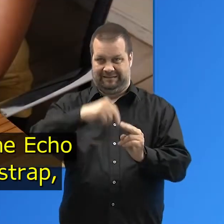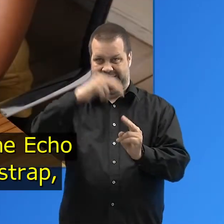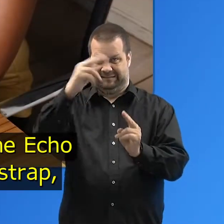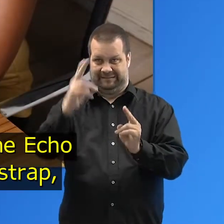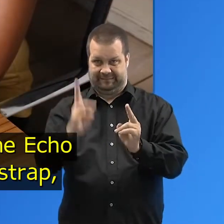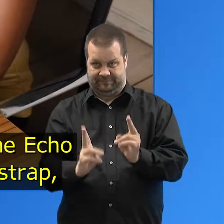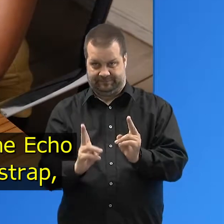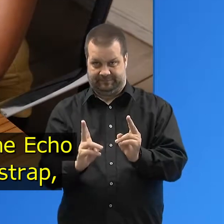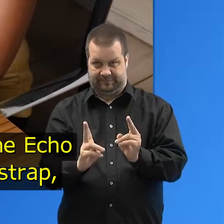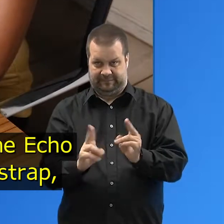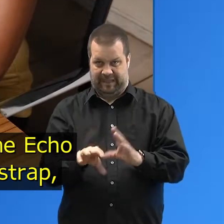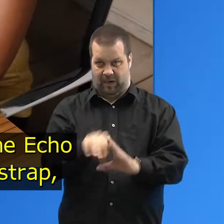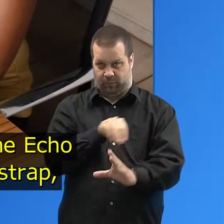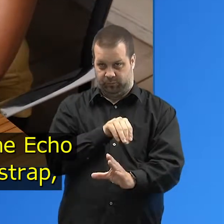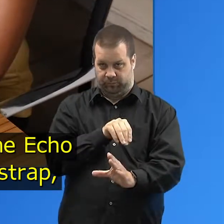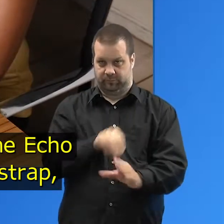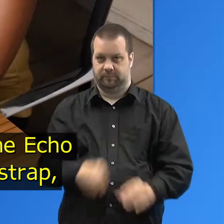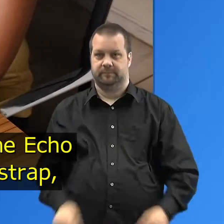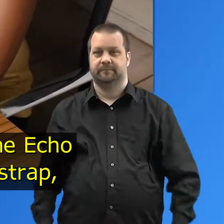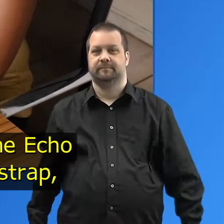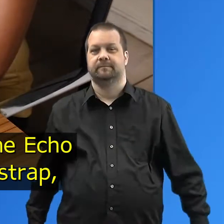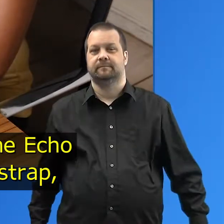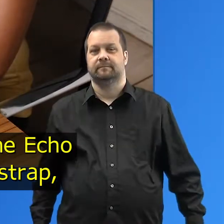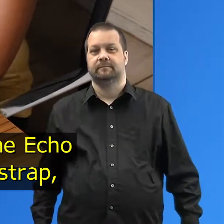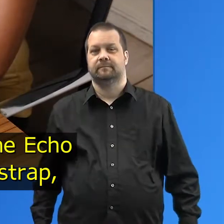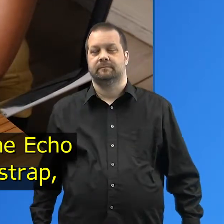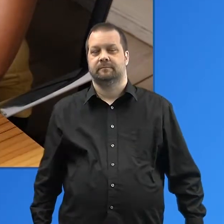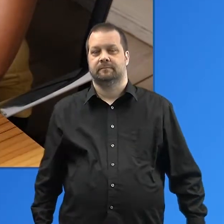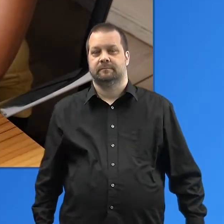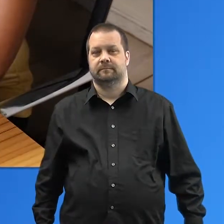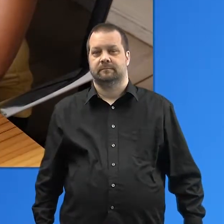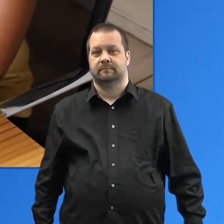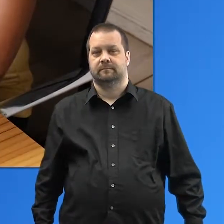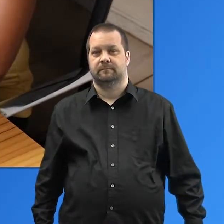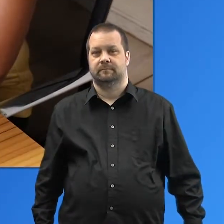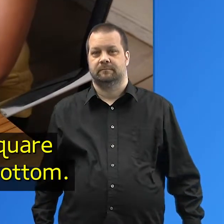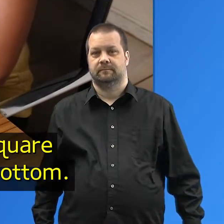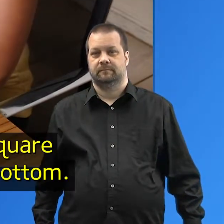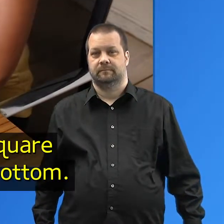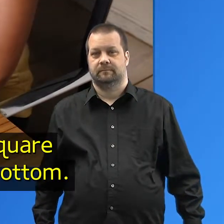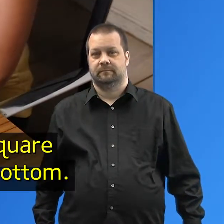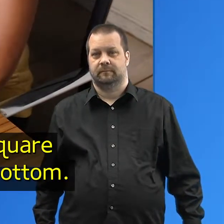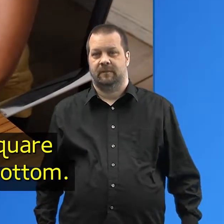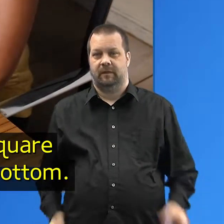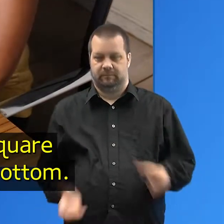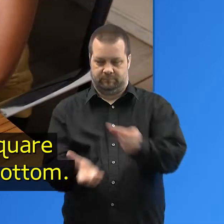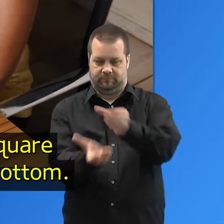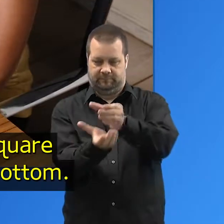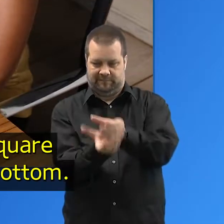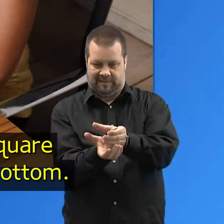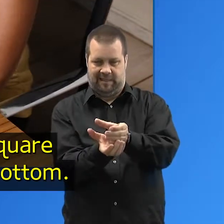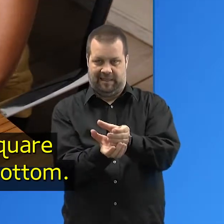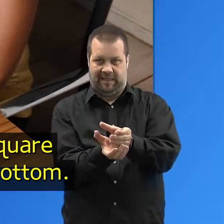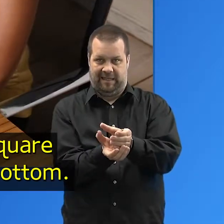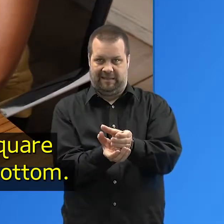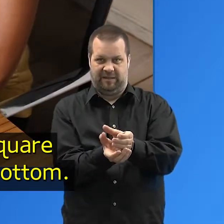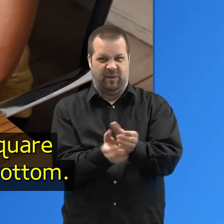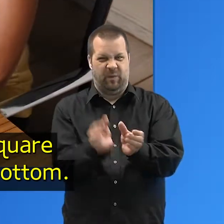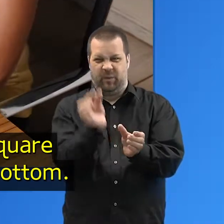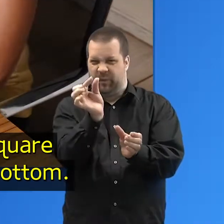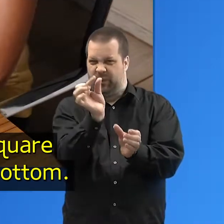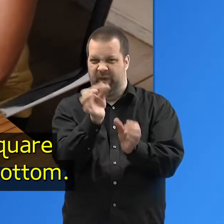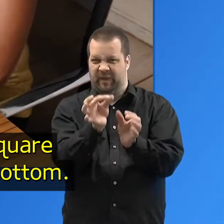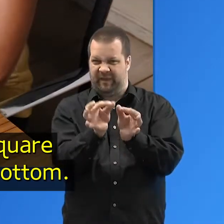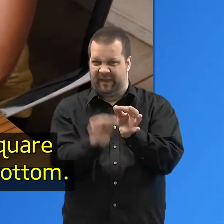Once out of the box, the Echo has a slim cardboard strap or retainer that secures it to a square accessory box